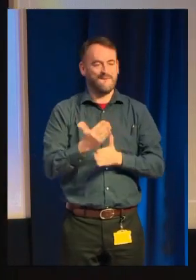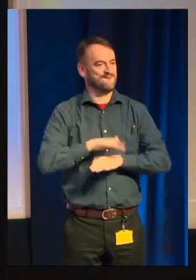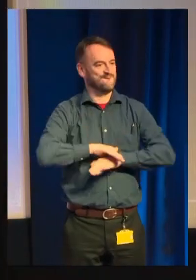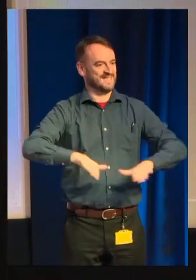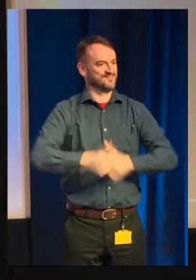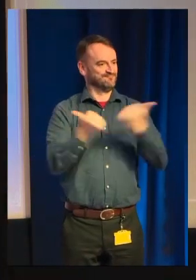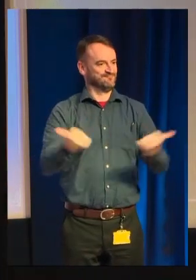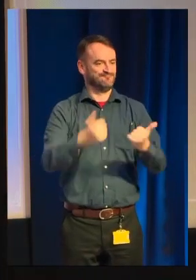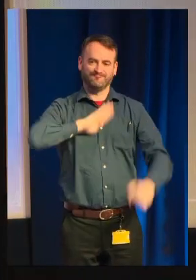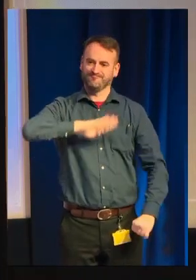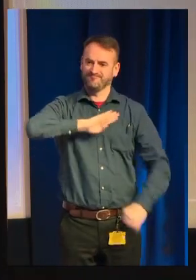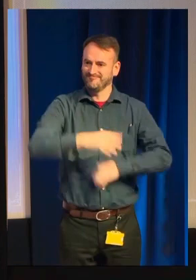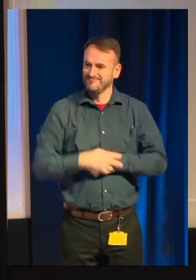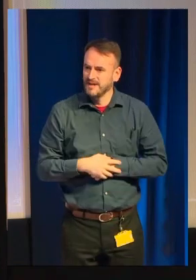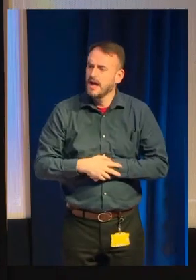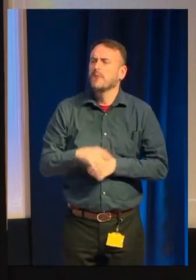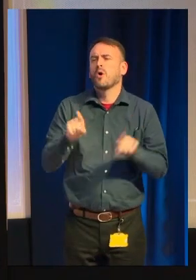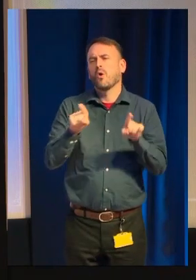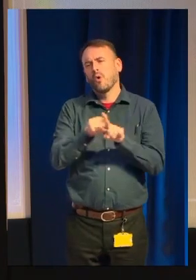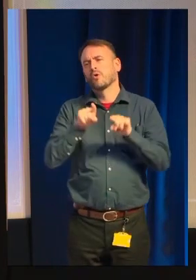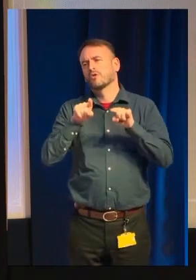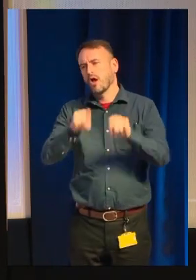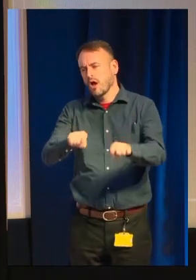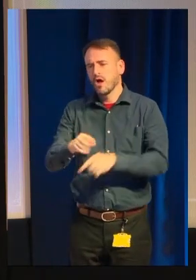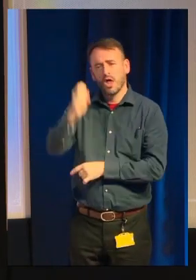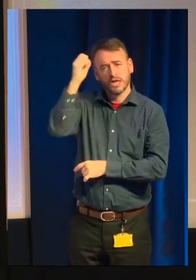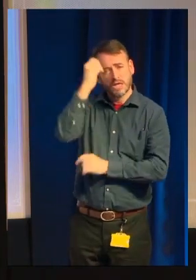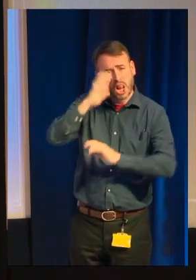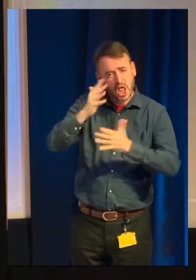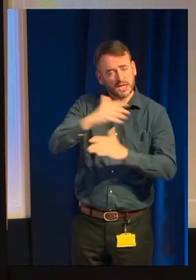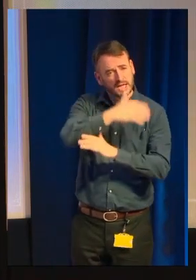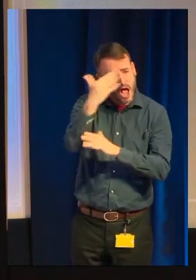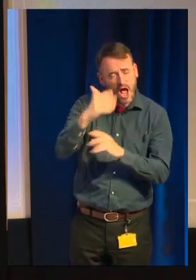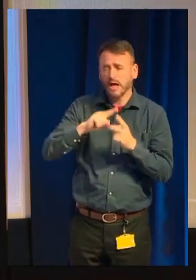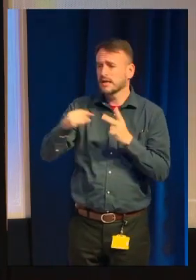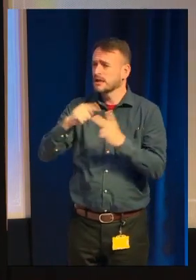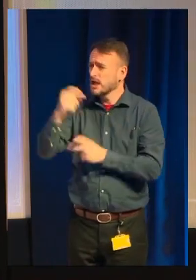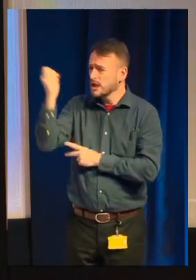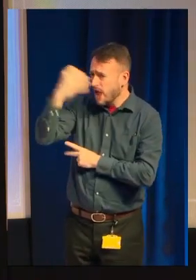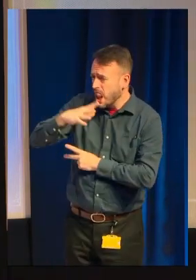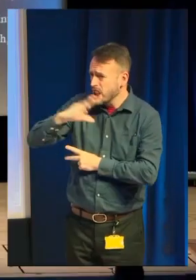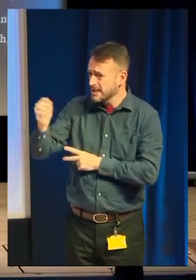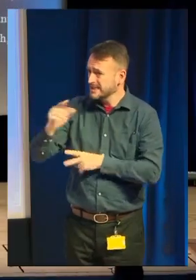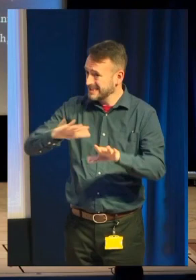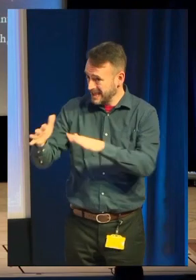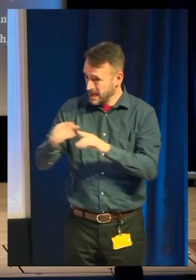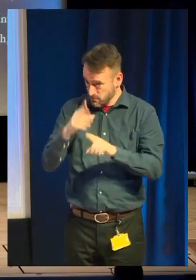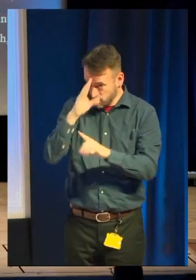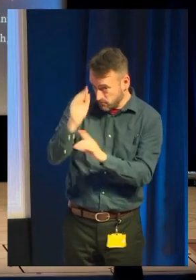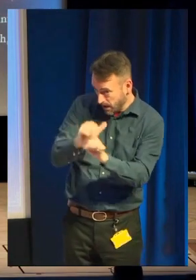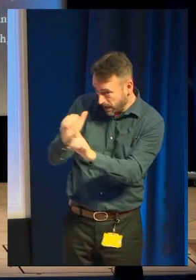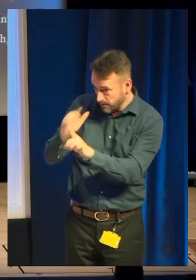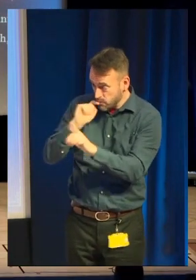And I look after Sun the Skies and Sun the Sea as well. And part of my marketing is to remind and mention that they're going to be ported next year to Switch